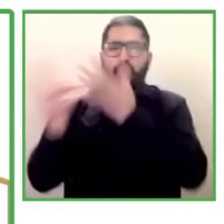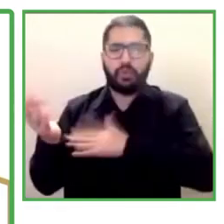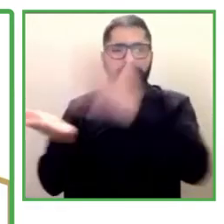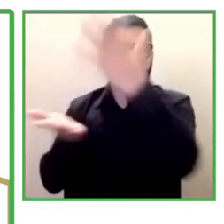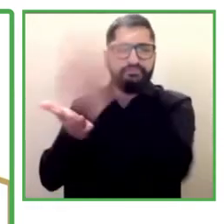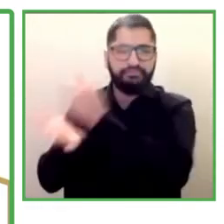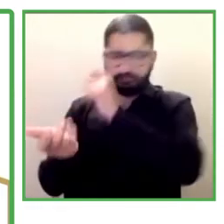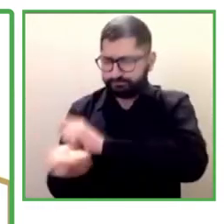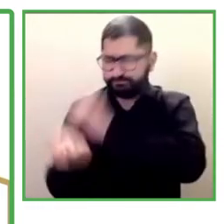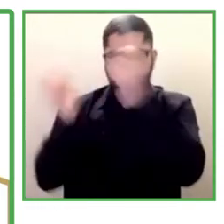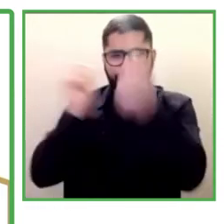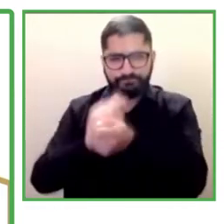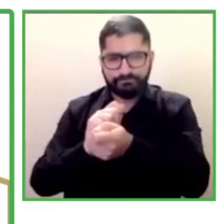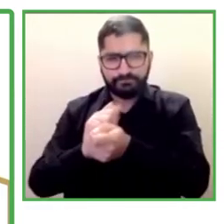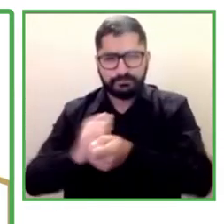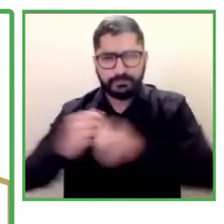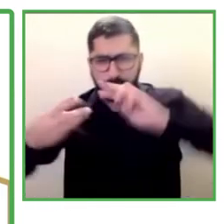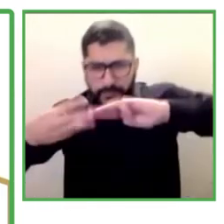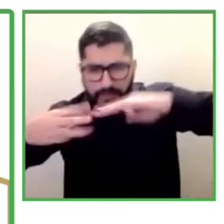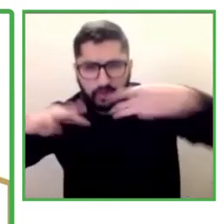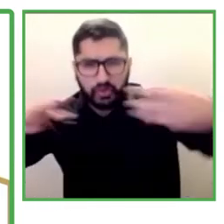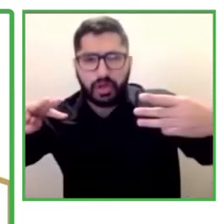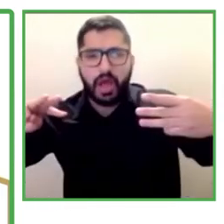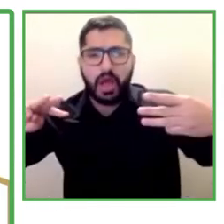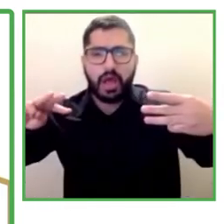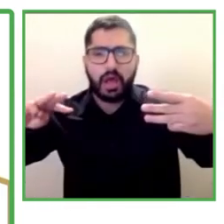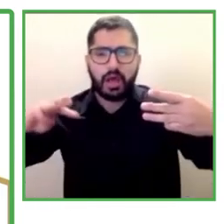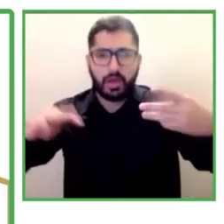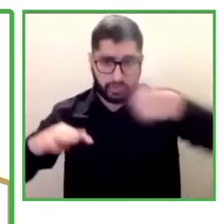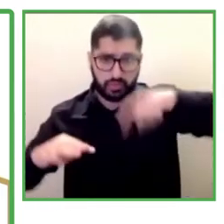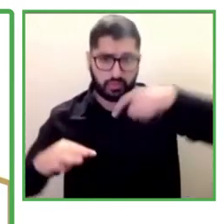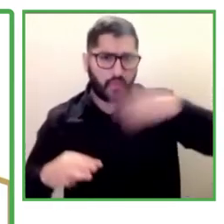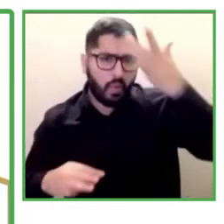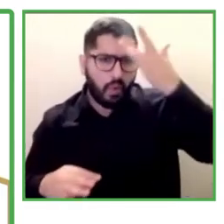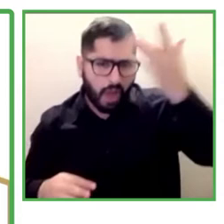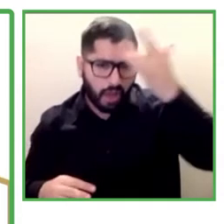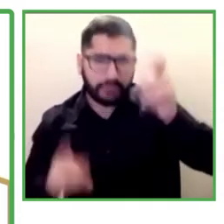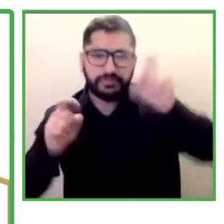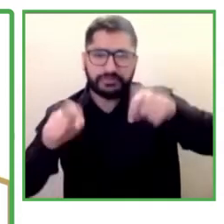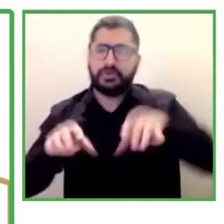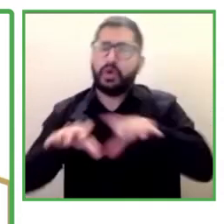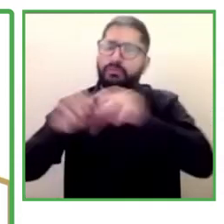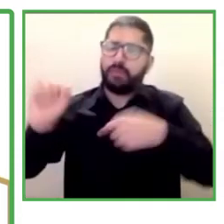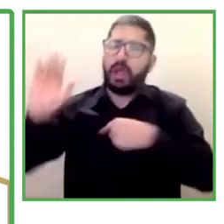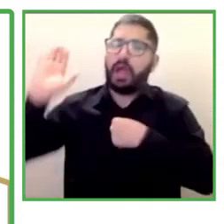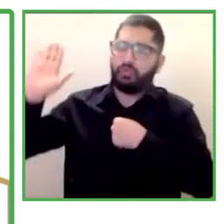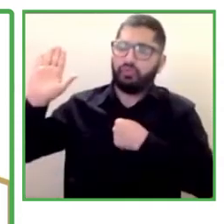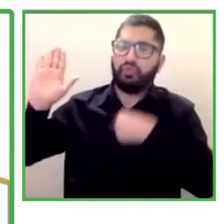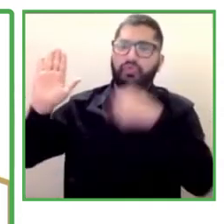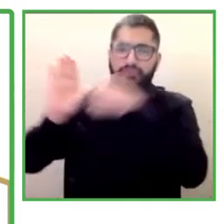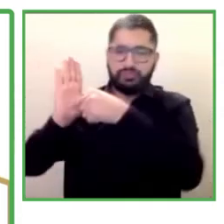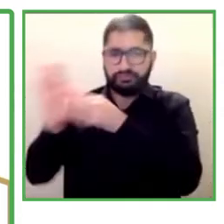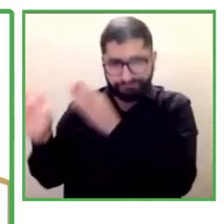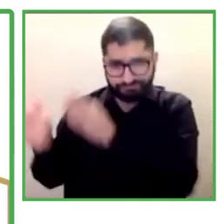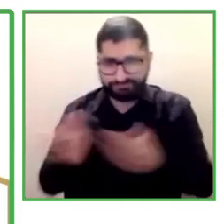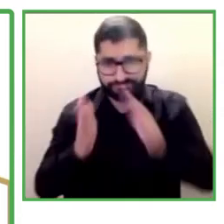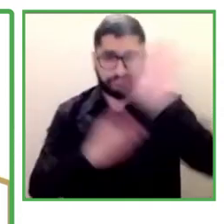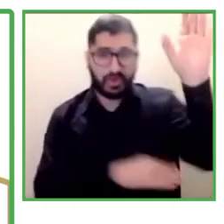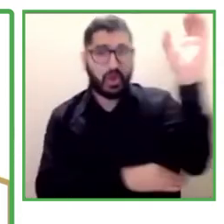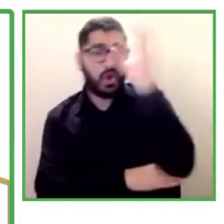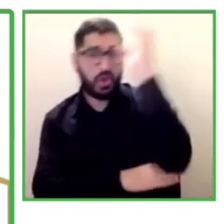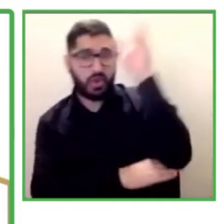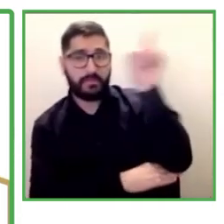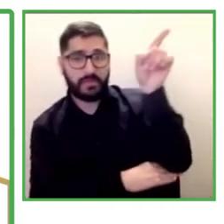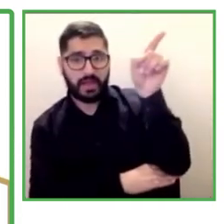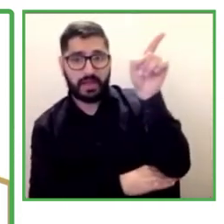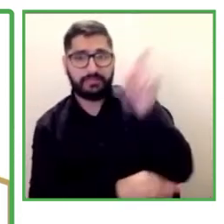because, well, the program Impacto Colombia was proposing to